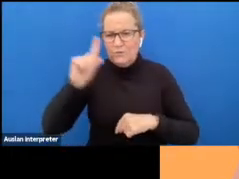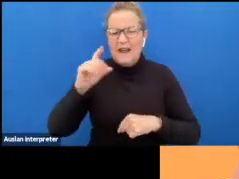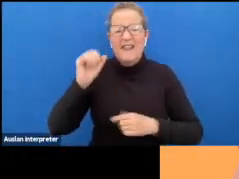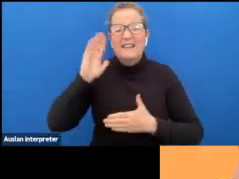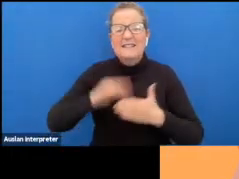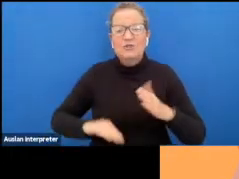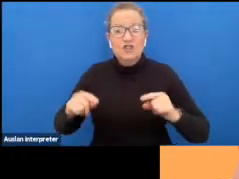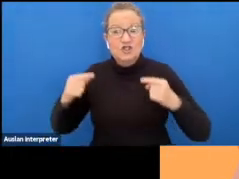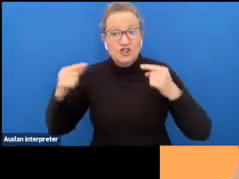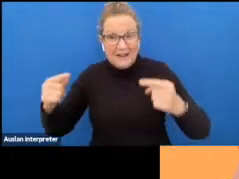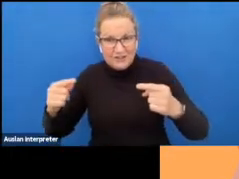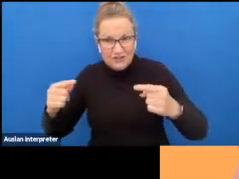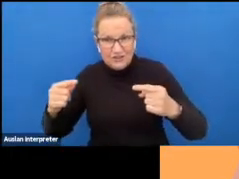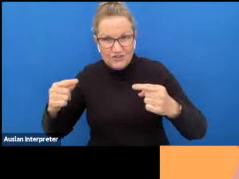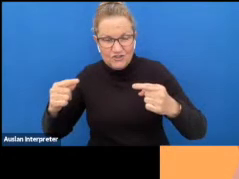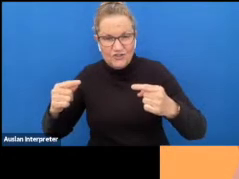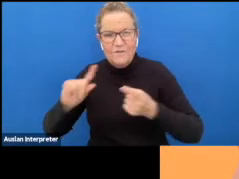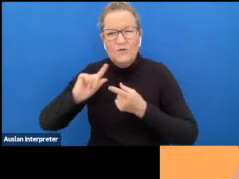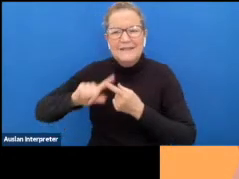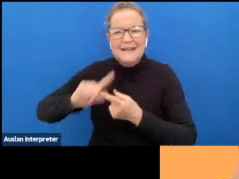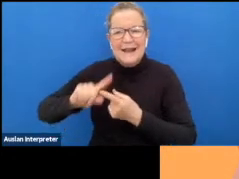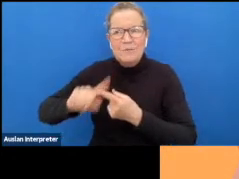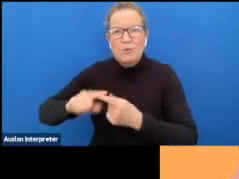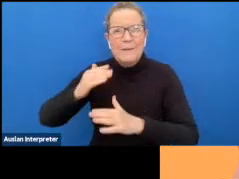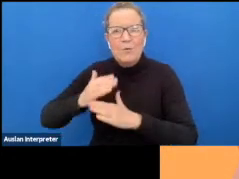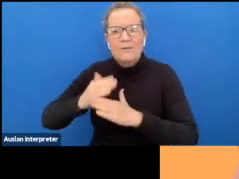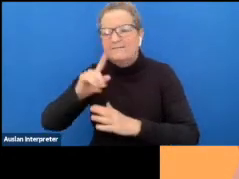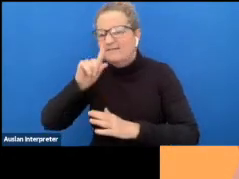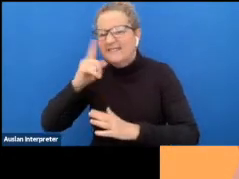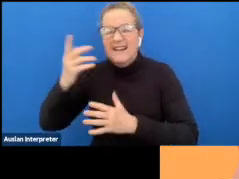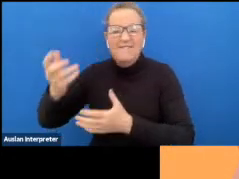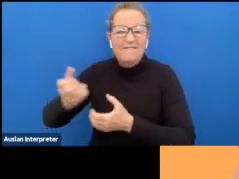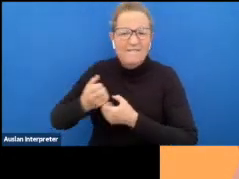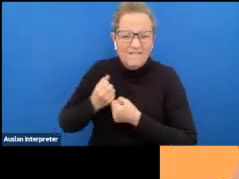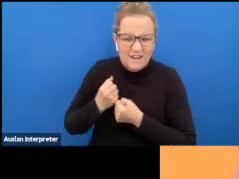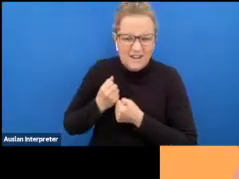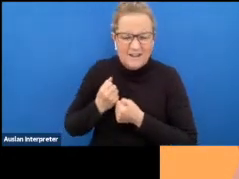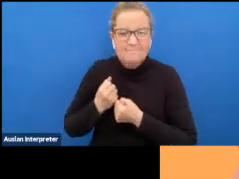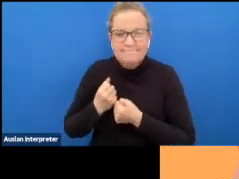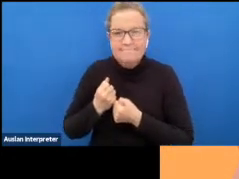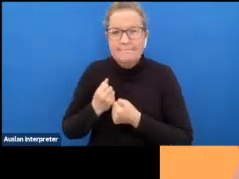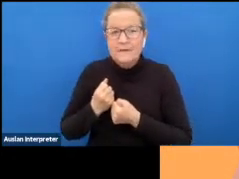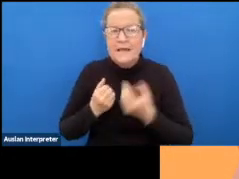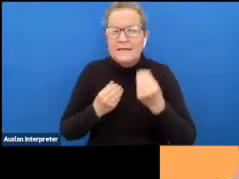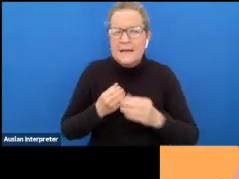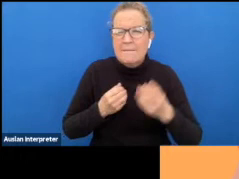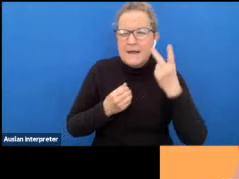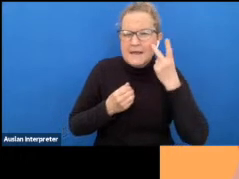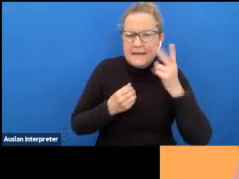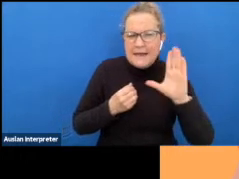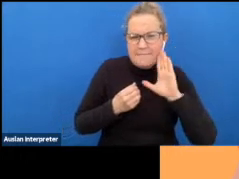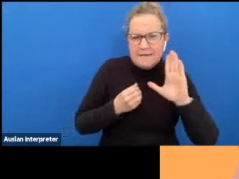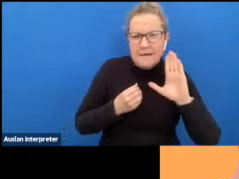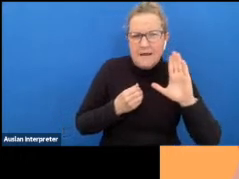challenges in securing sustainable employment so just listening to some of the guest speakers earlier about you know just those challenges in getting